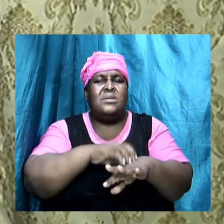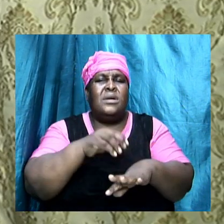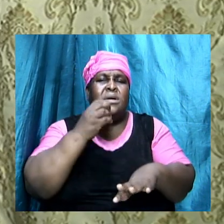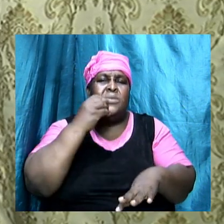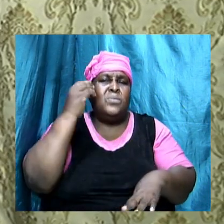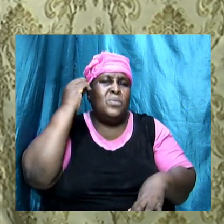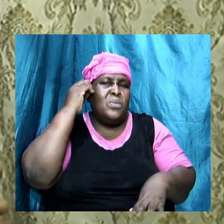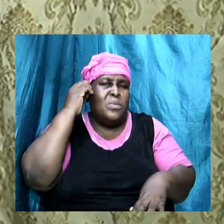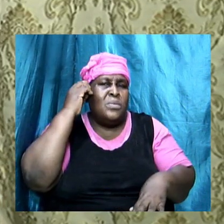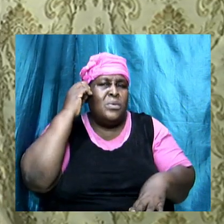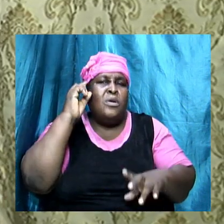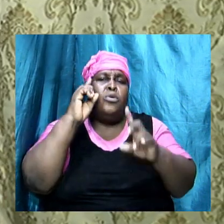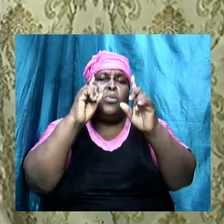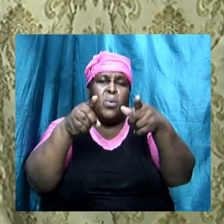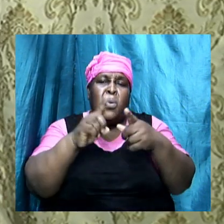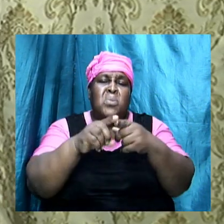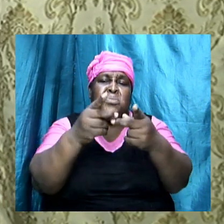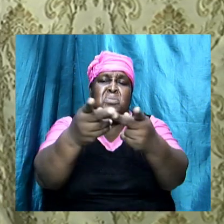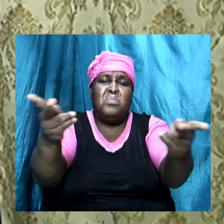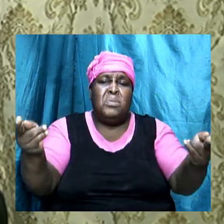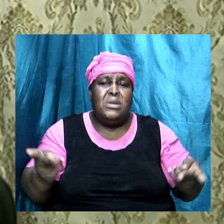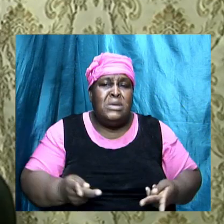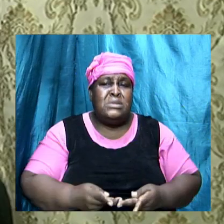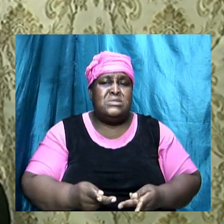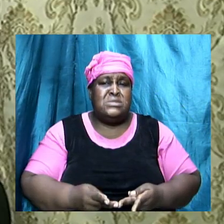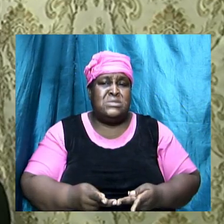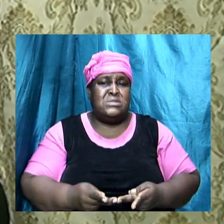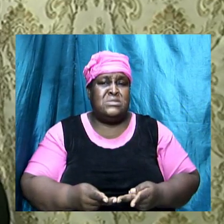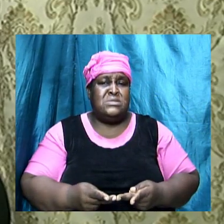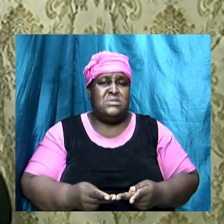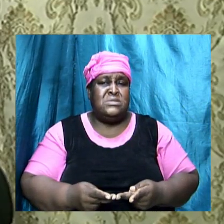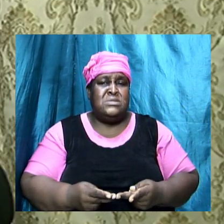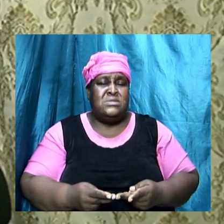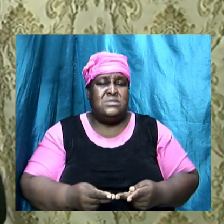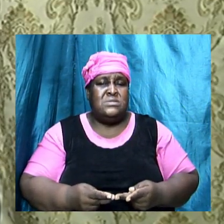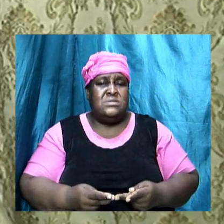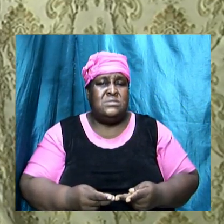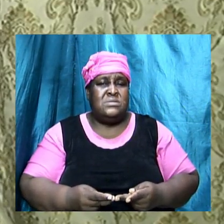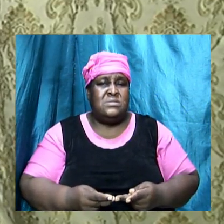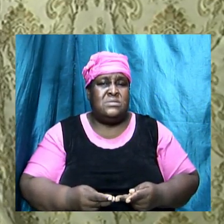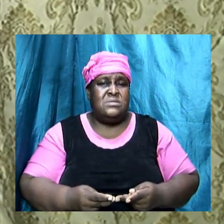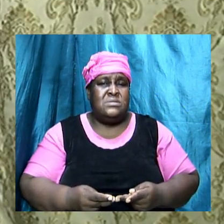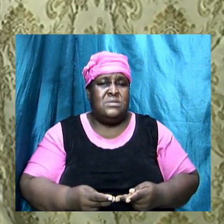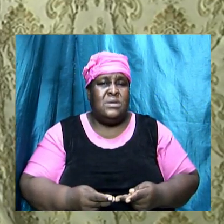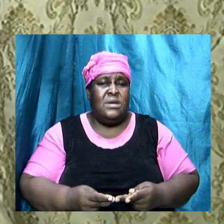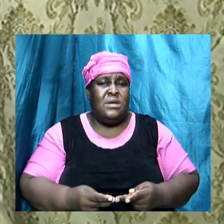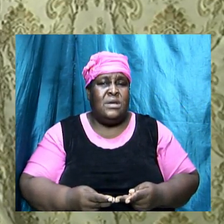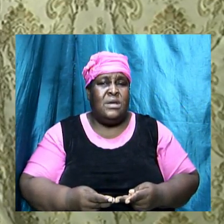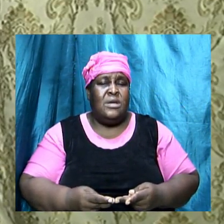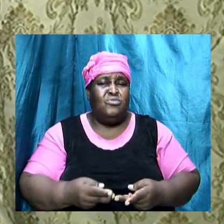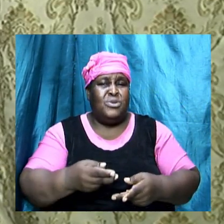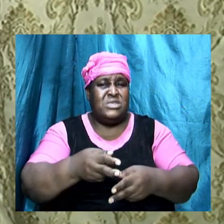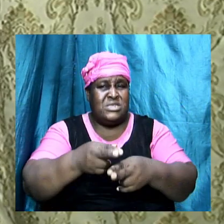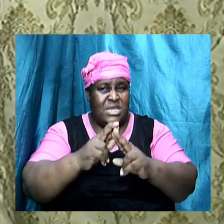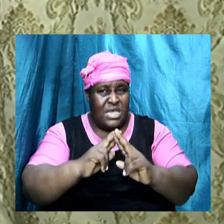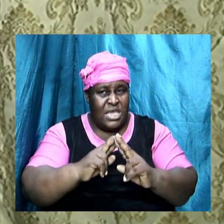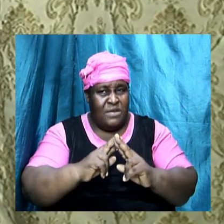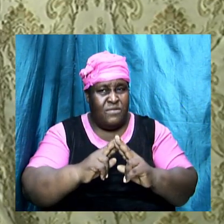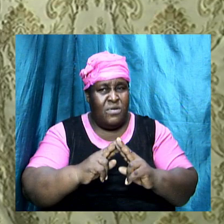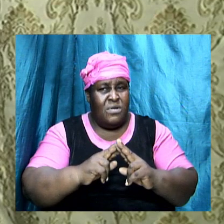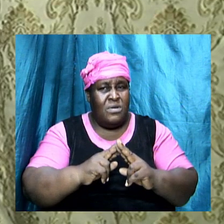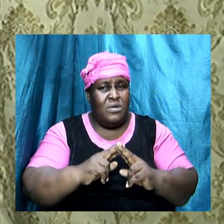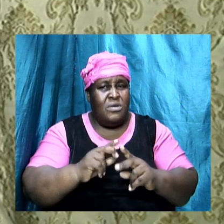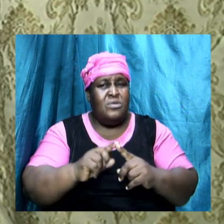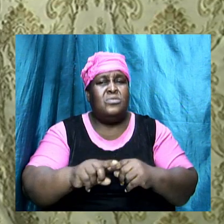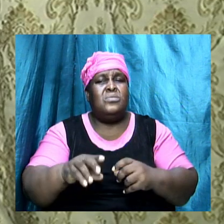these places and partake in order to get the meat to